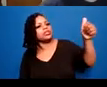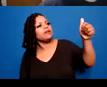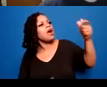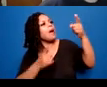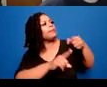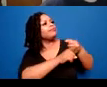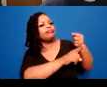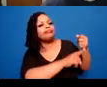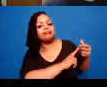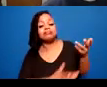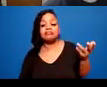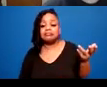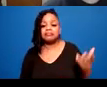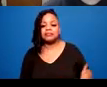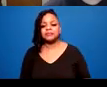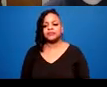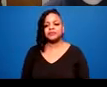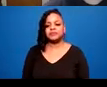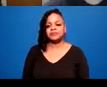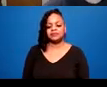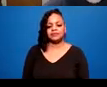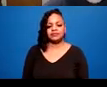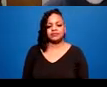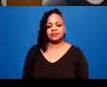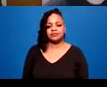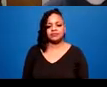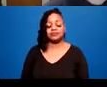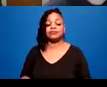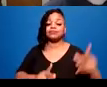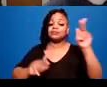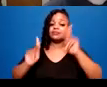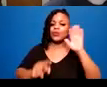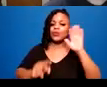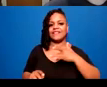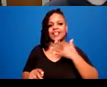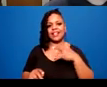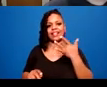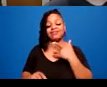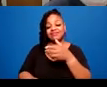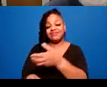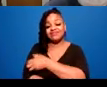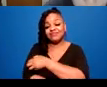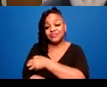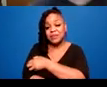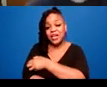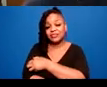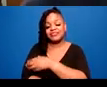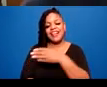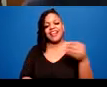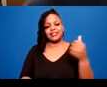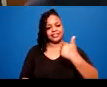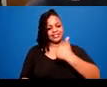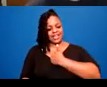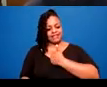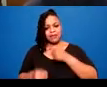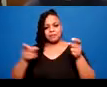And people feeling empowered and autonomous to choose and to be